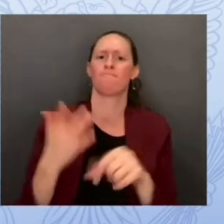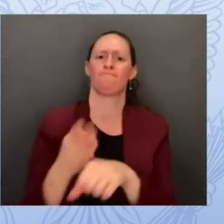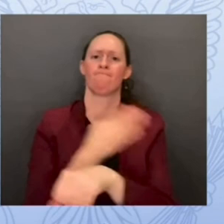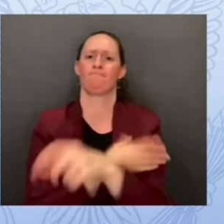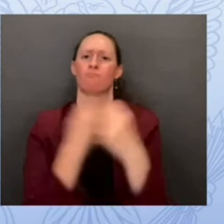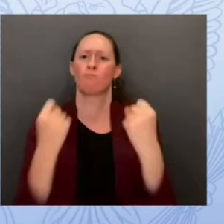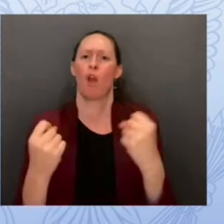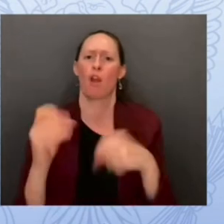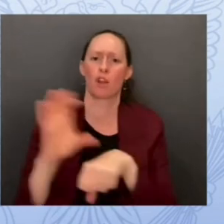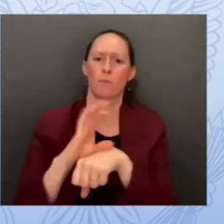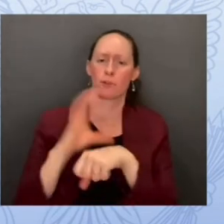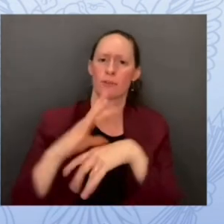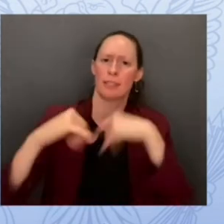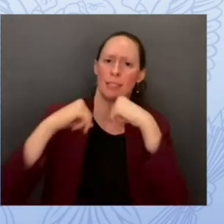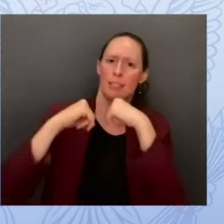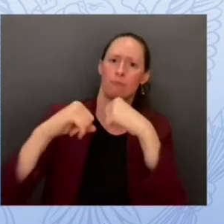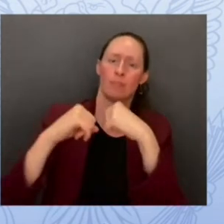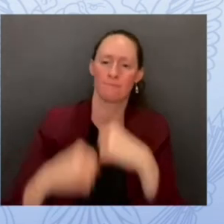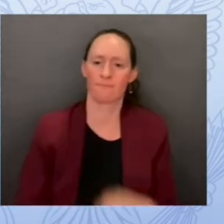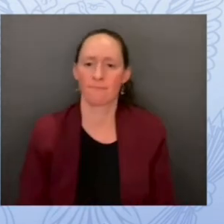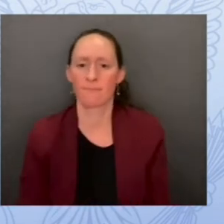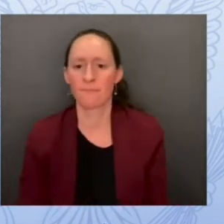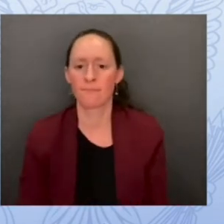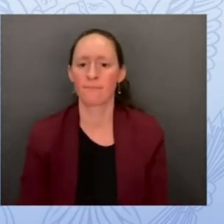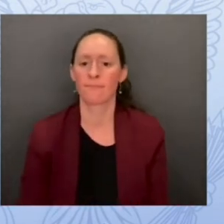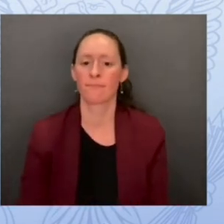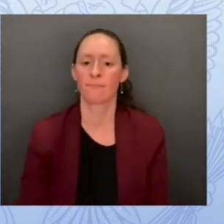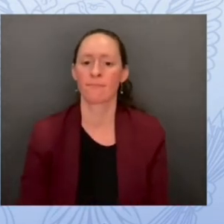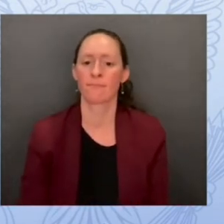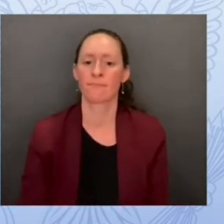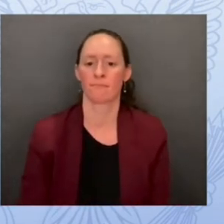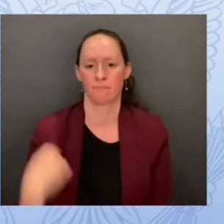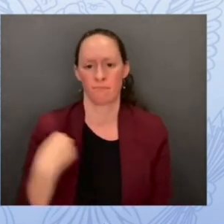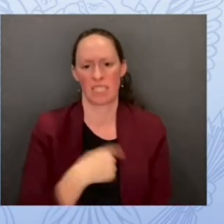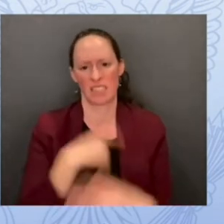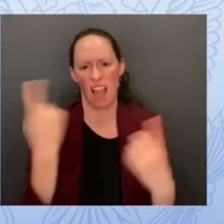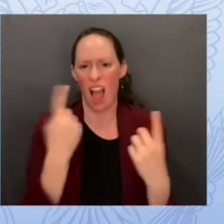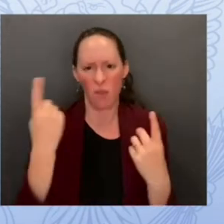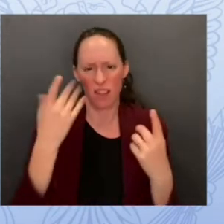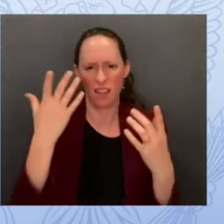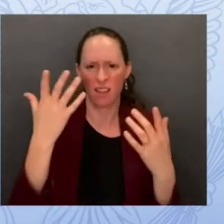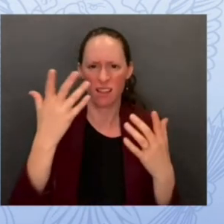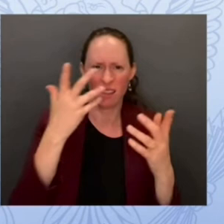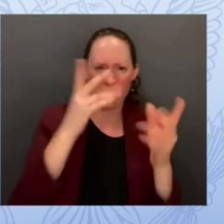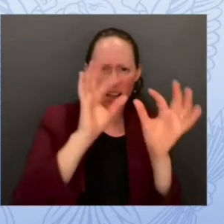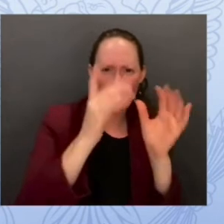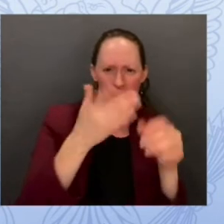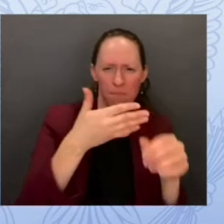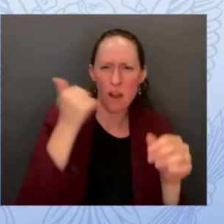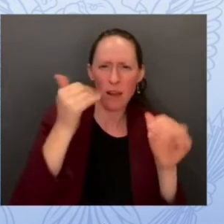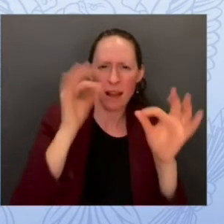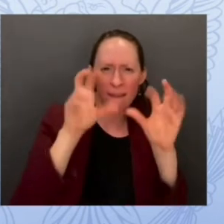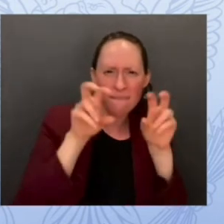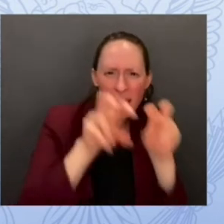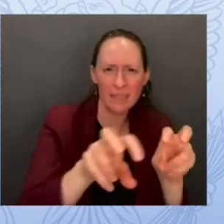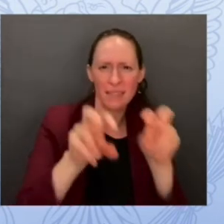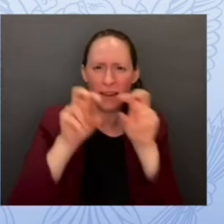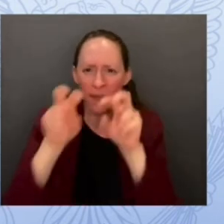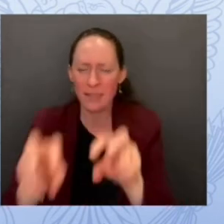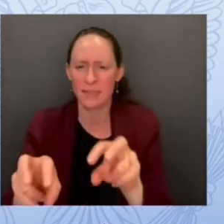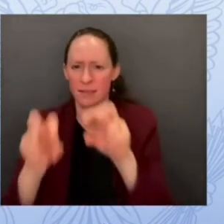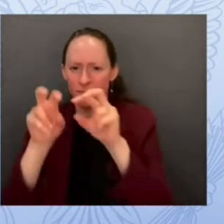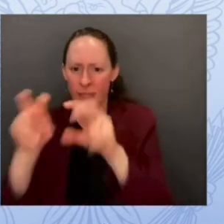on every element of security with dedicated team we're also partnering with cloud providers like aws and microsoft